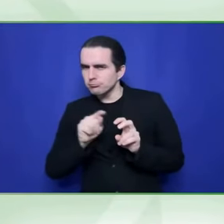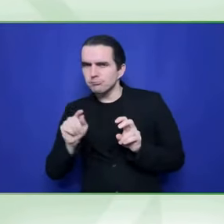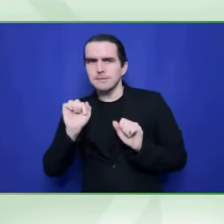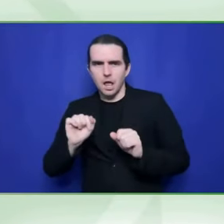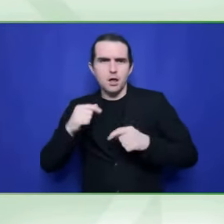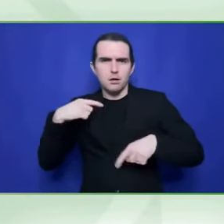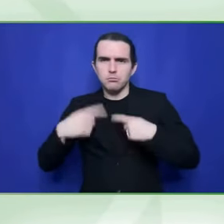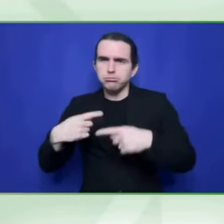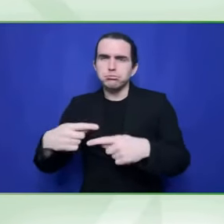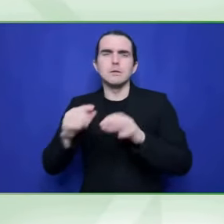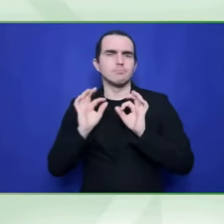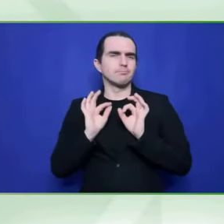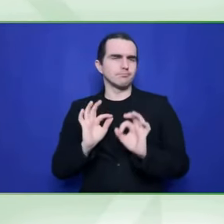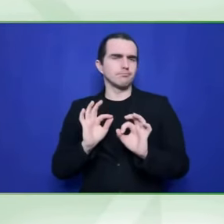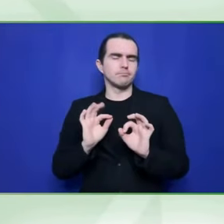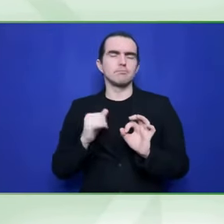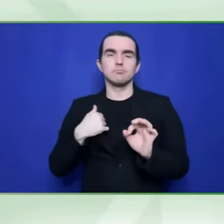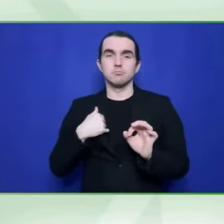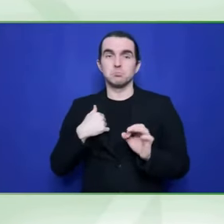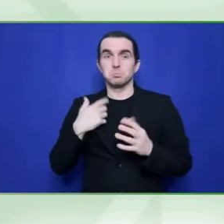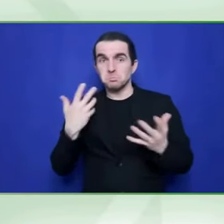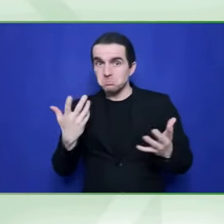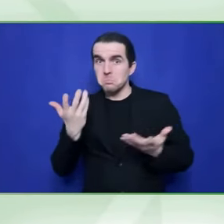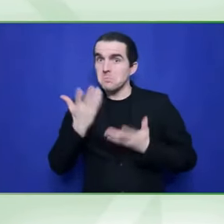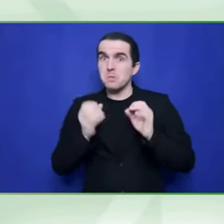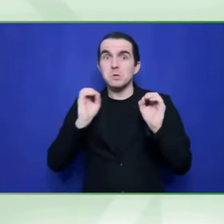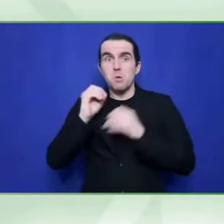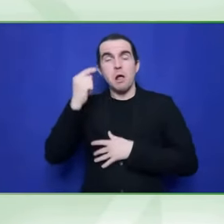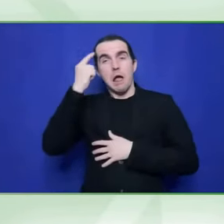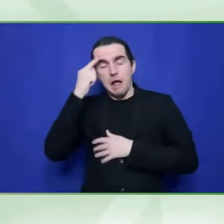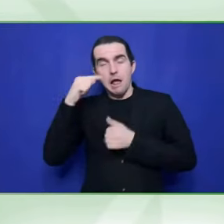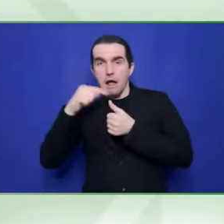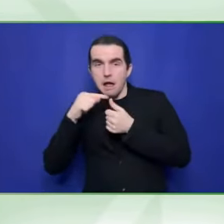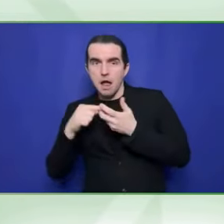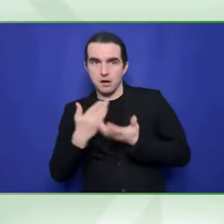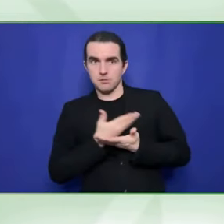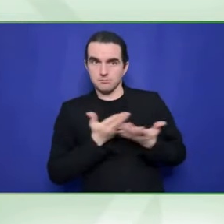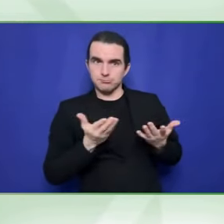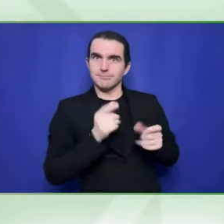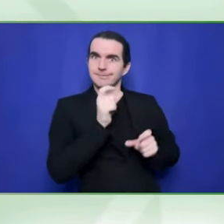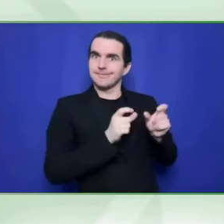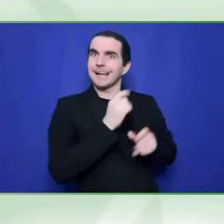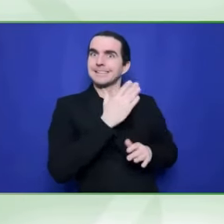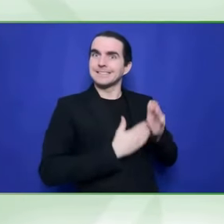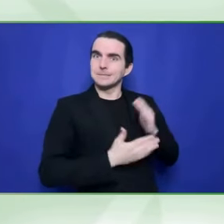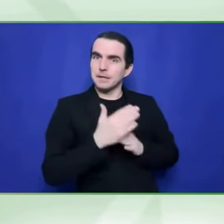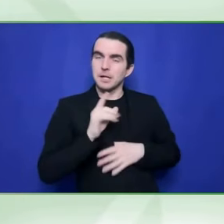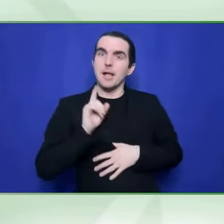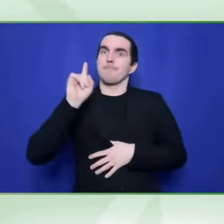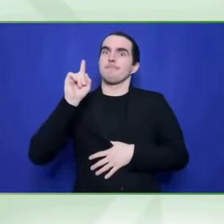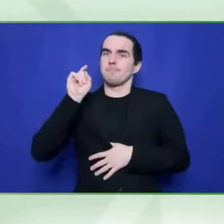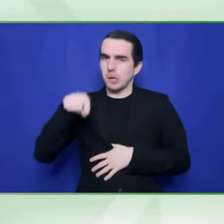spot on? Um, I see Hector had a, had a comment, I think. Um, so handing it over to you. Thanks. Um,